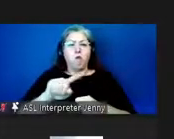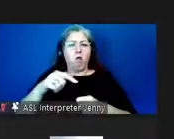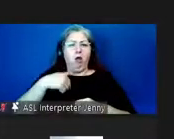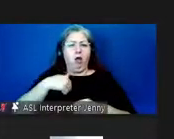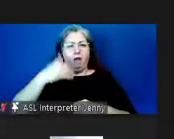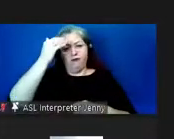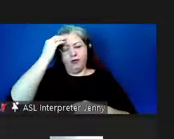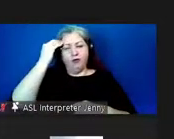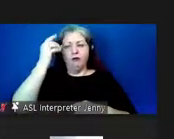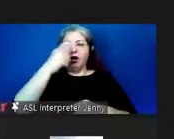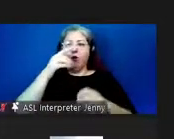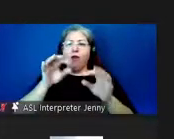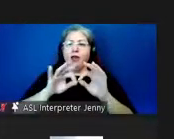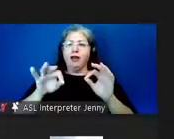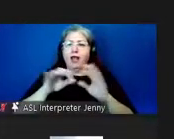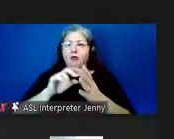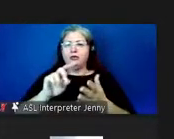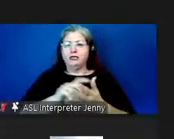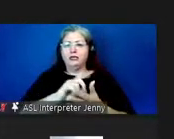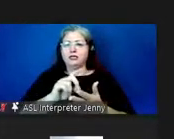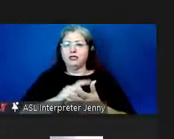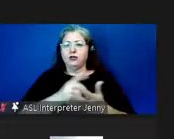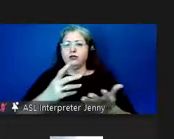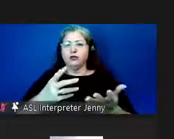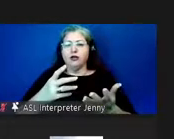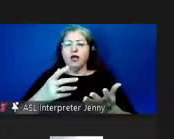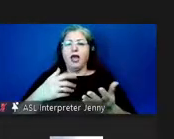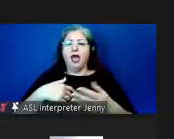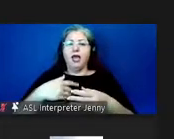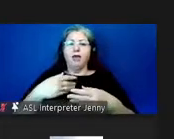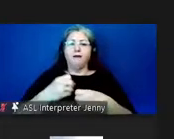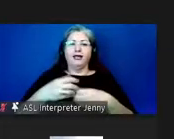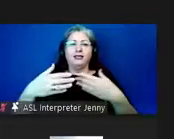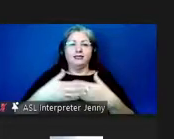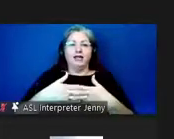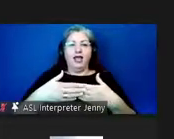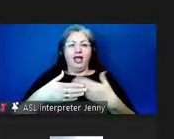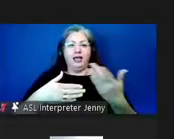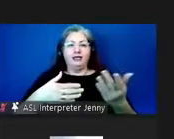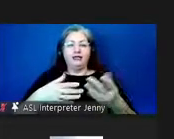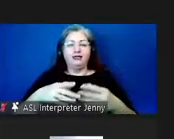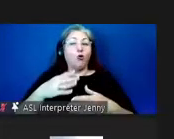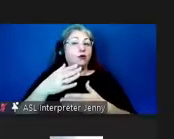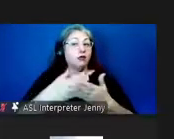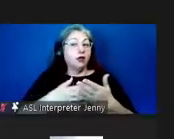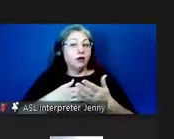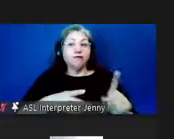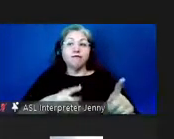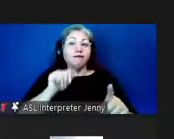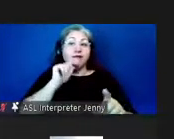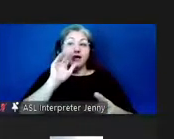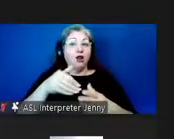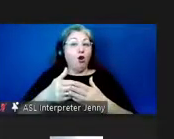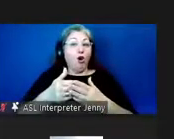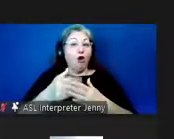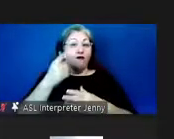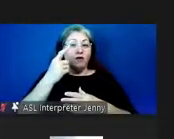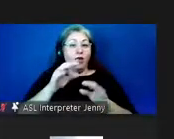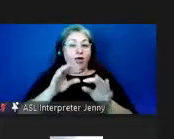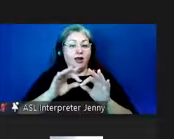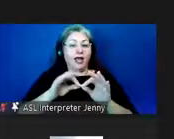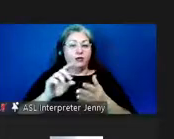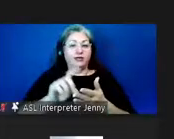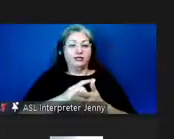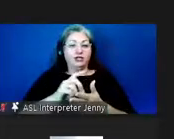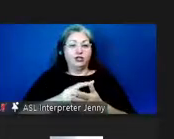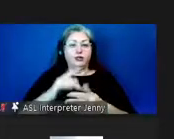hawaiian language dictionaries so i prepared a slide of some but not all of the hawaiian language dictionaries that